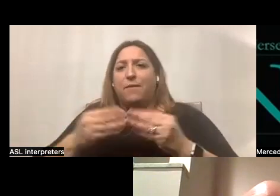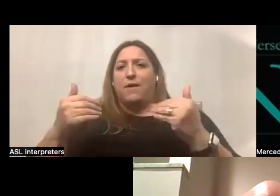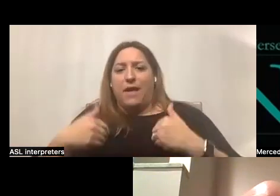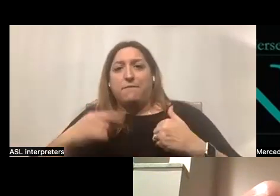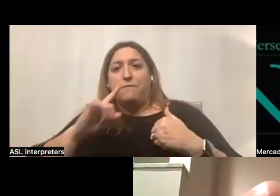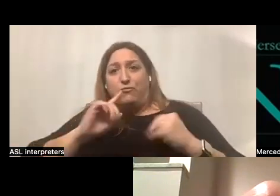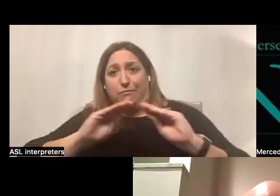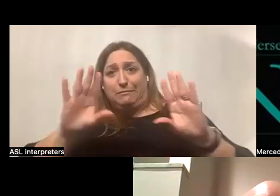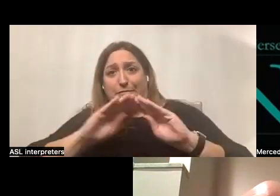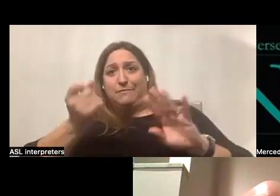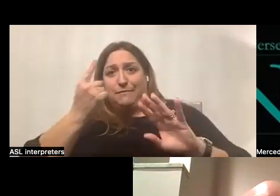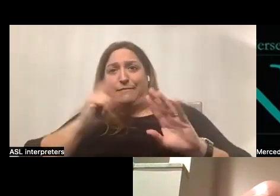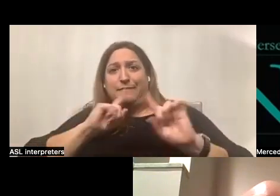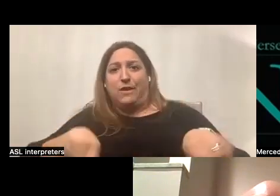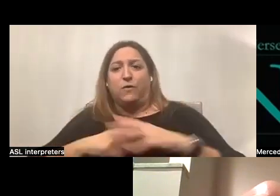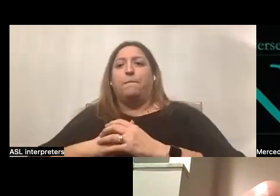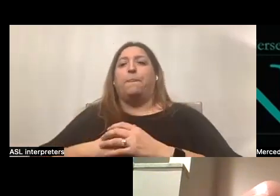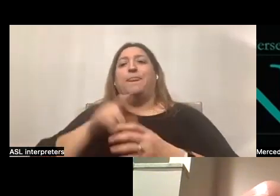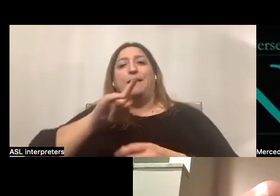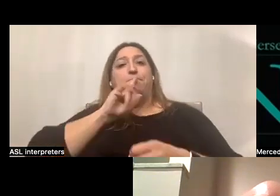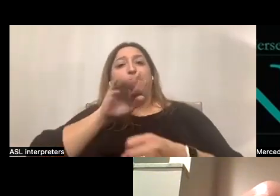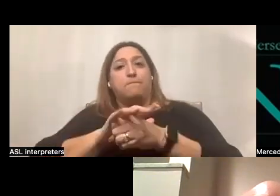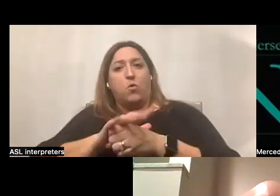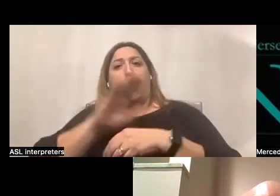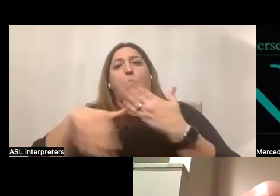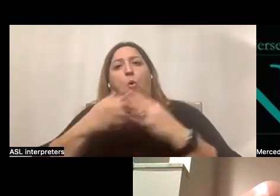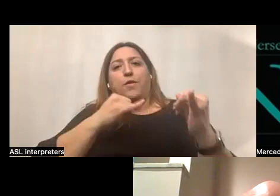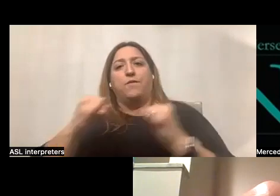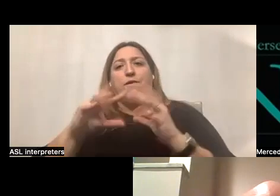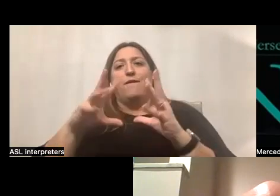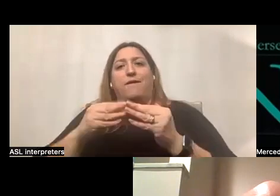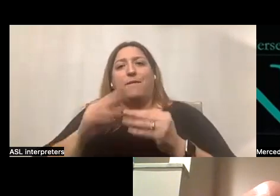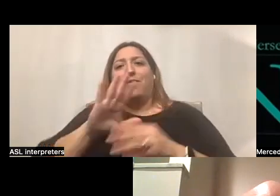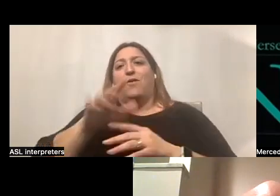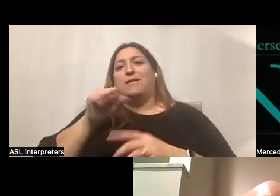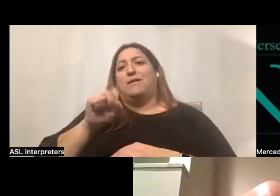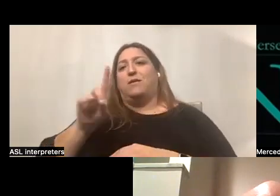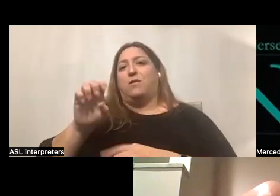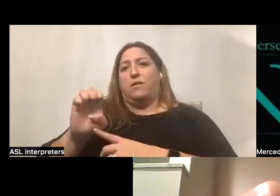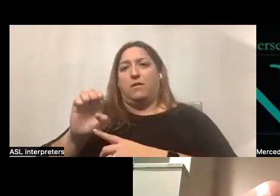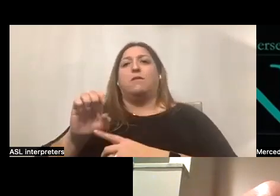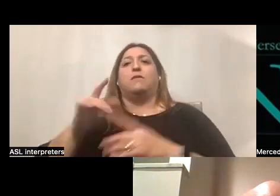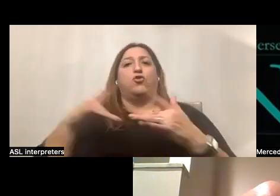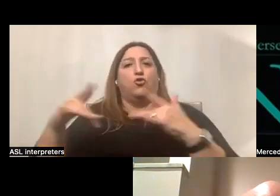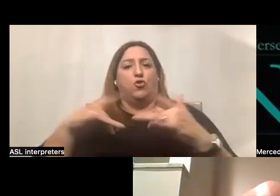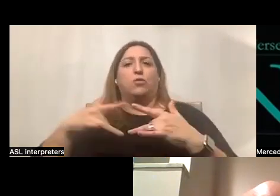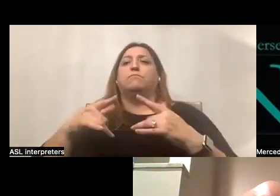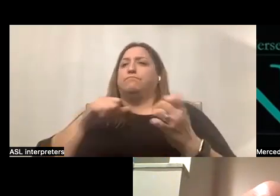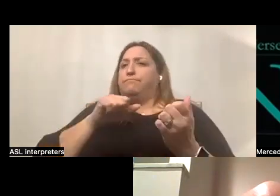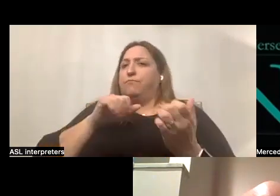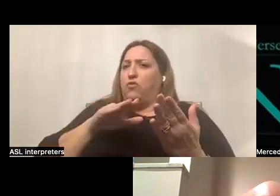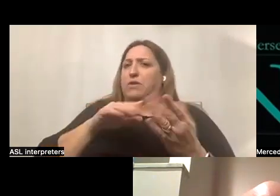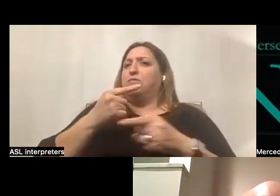clarified answers. This ensures that all individuals, families, and their self-directed employees' concerns are being addressed in an